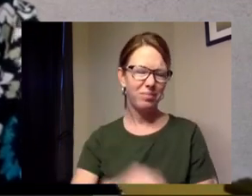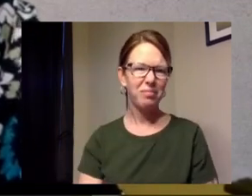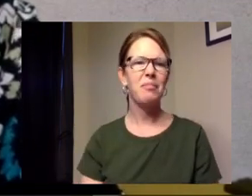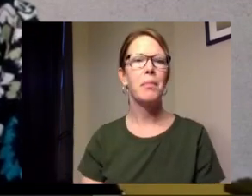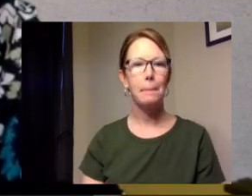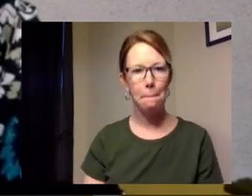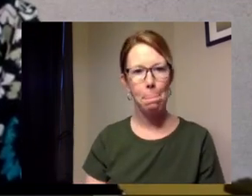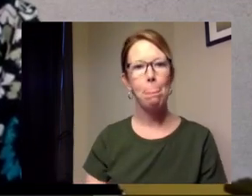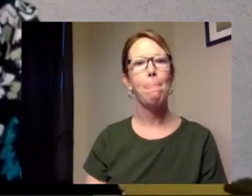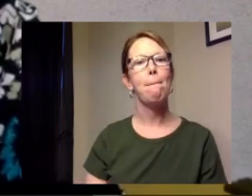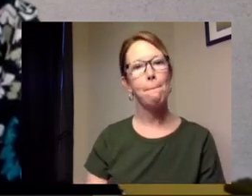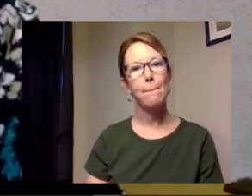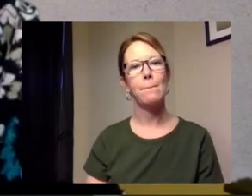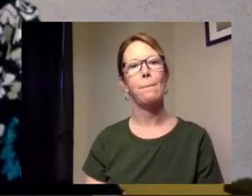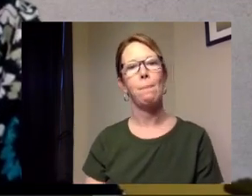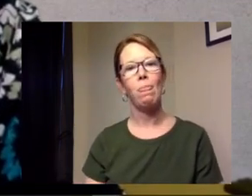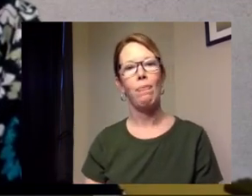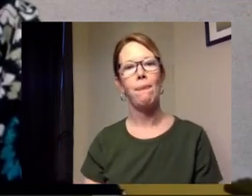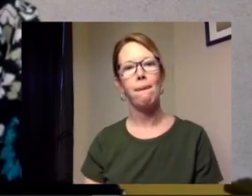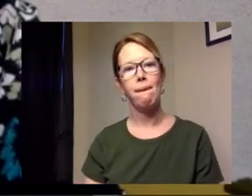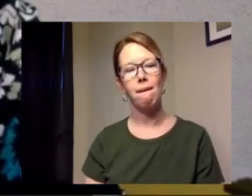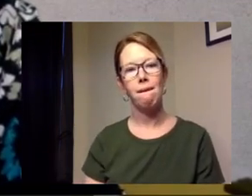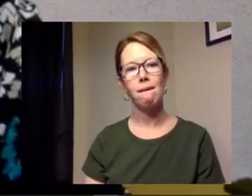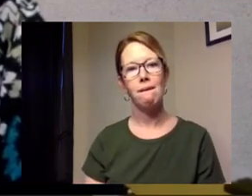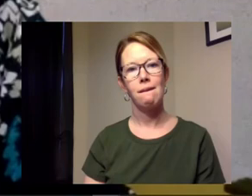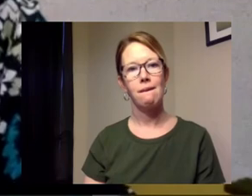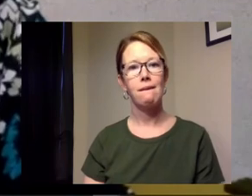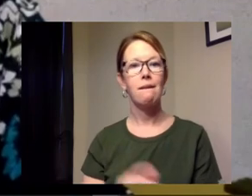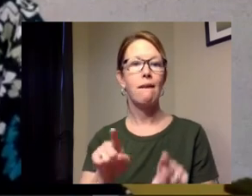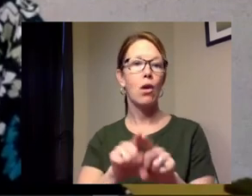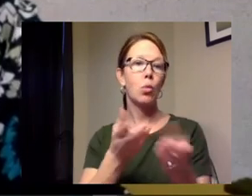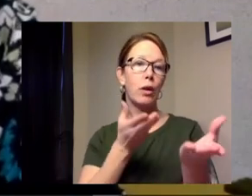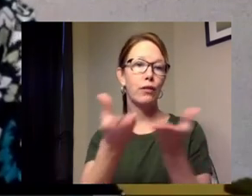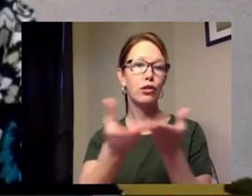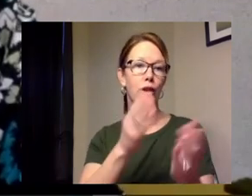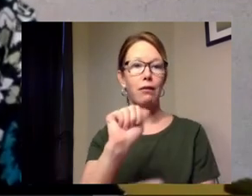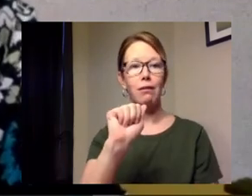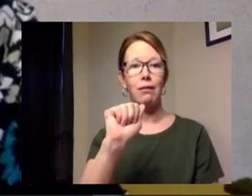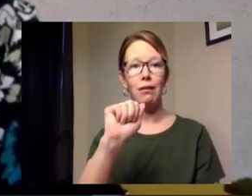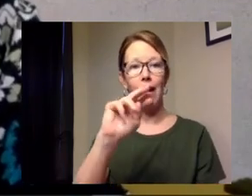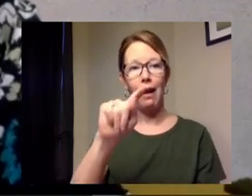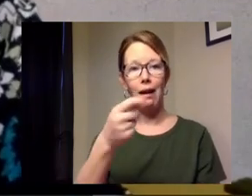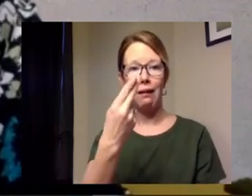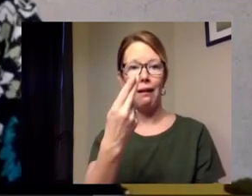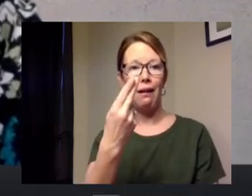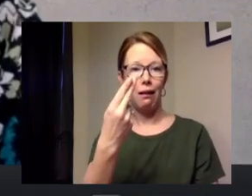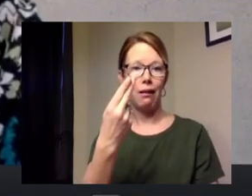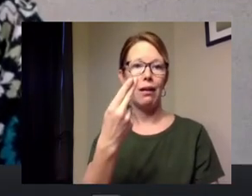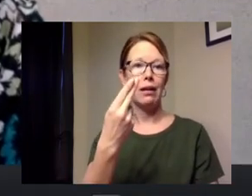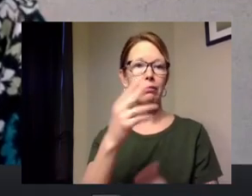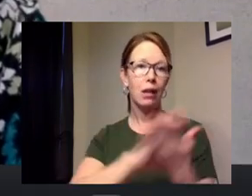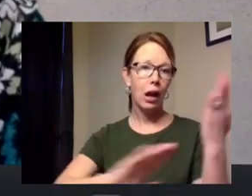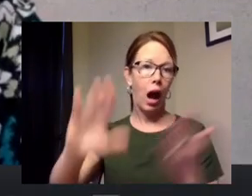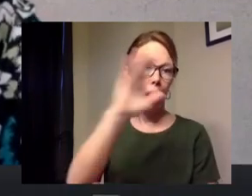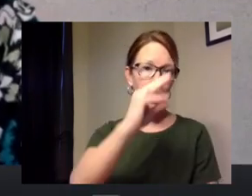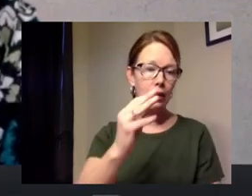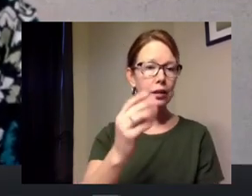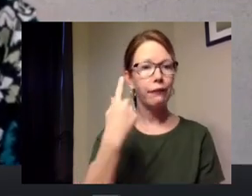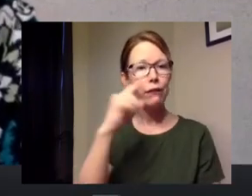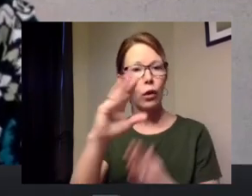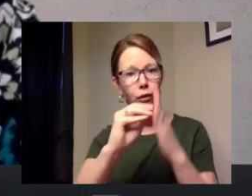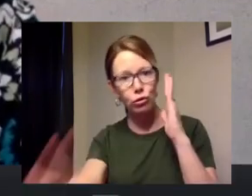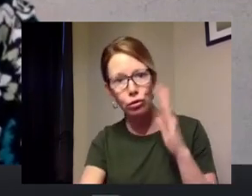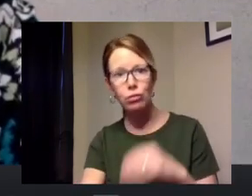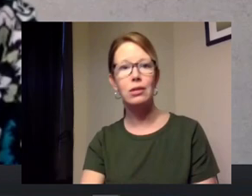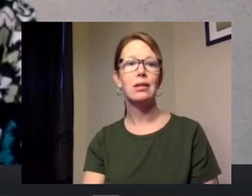we have also served um antioch college students um food food and snack pantries